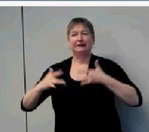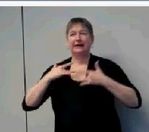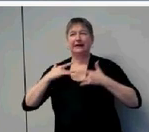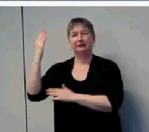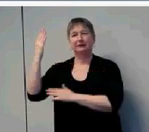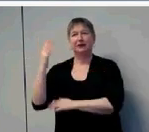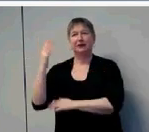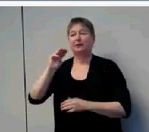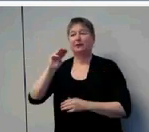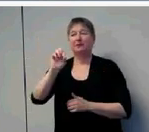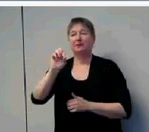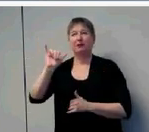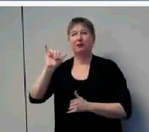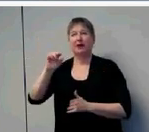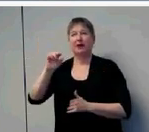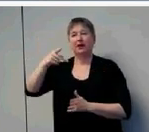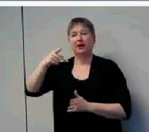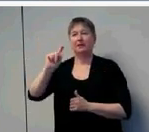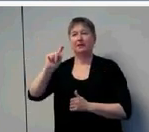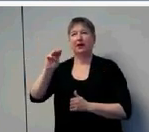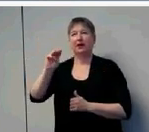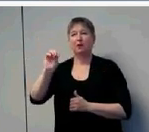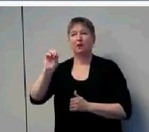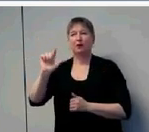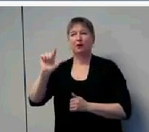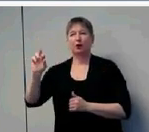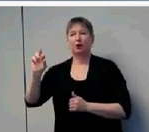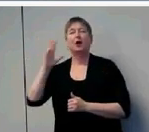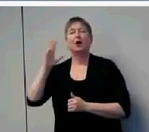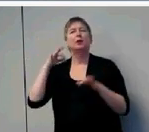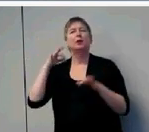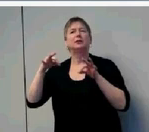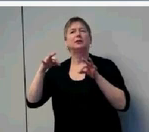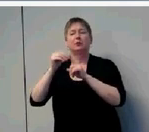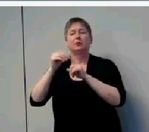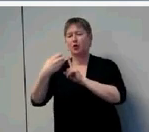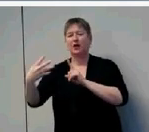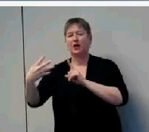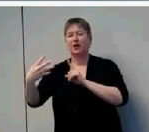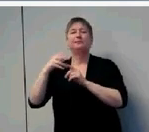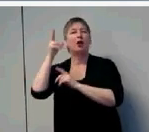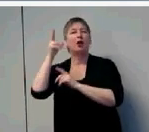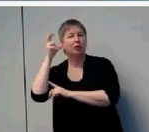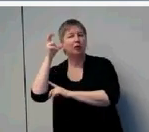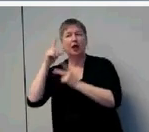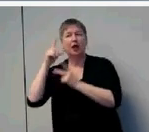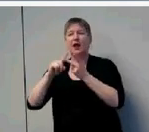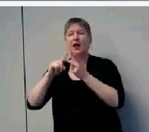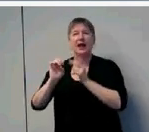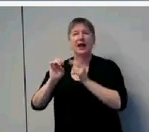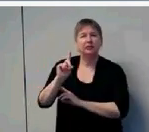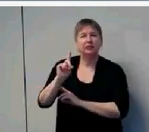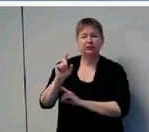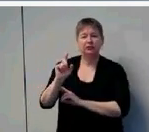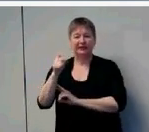here to speak about the audiological and educational needs of children who have mild and mild